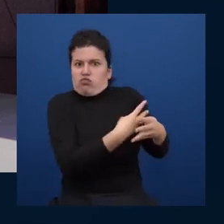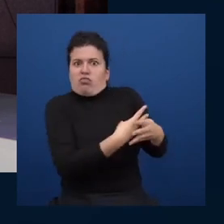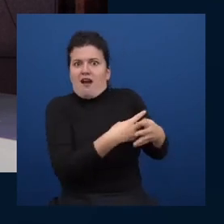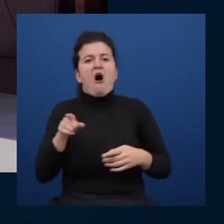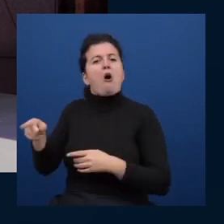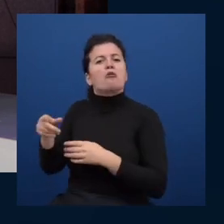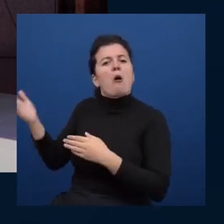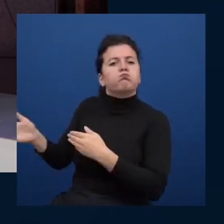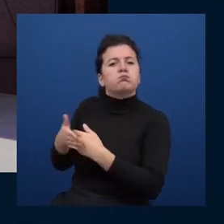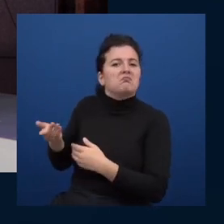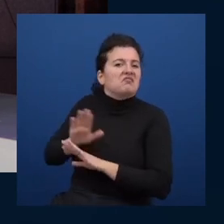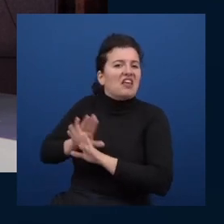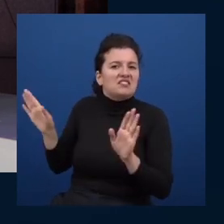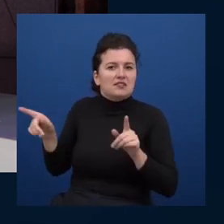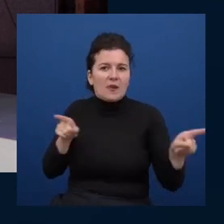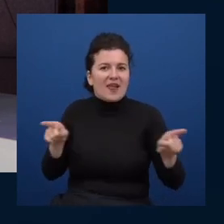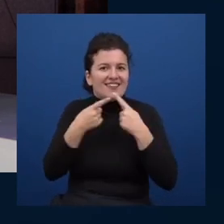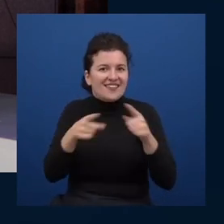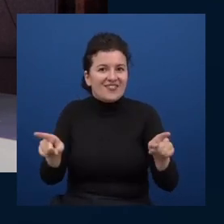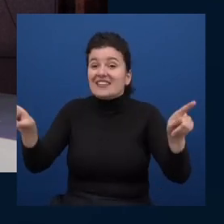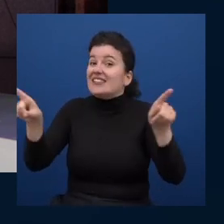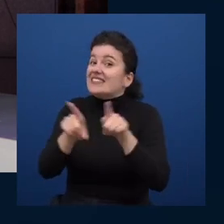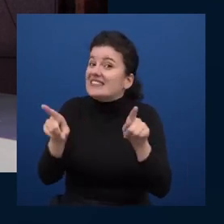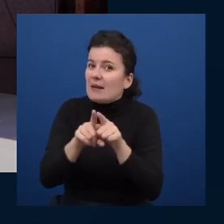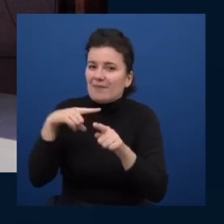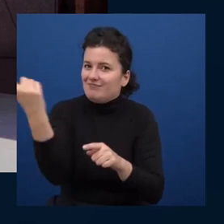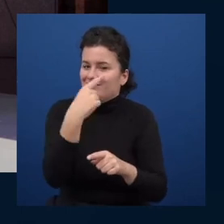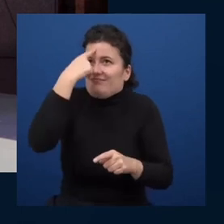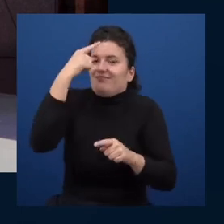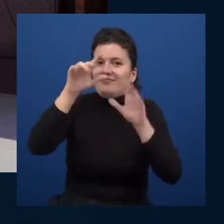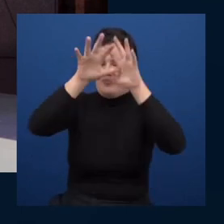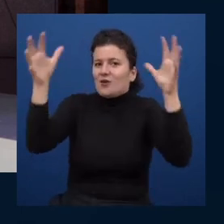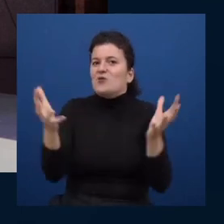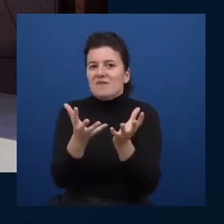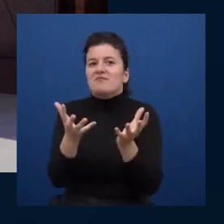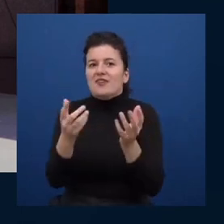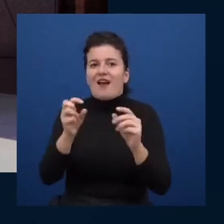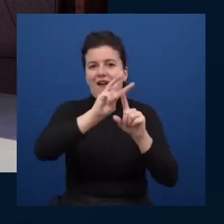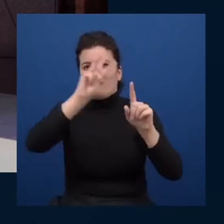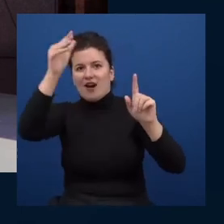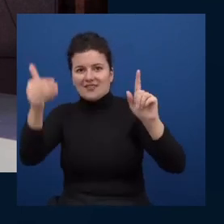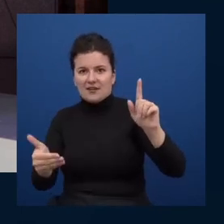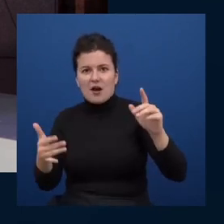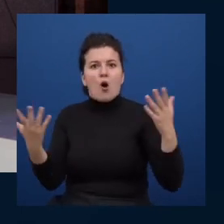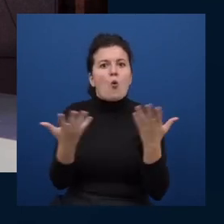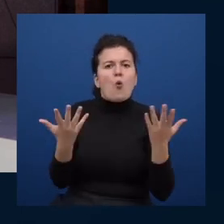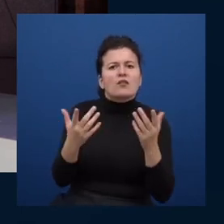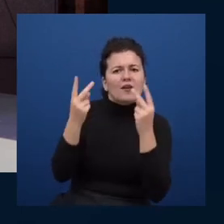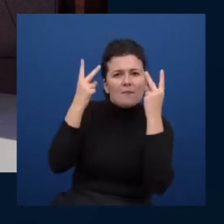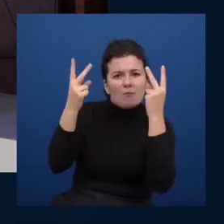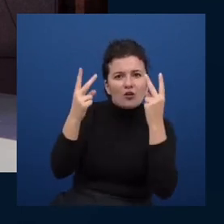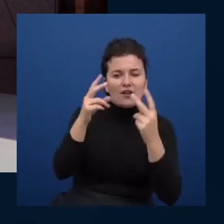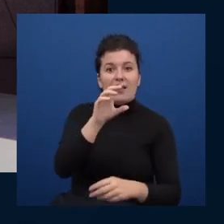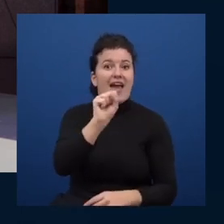security have an understanding of the basics of certificates why ssl is